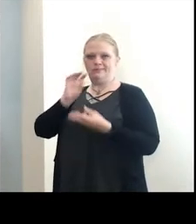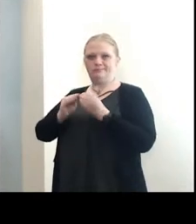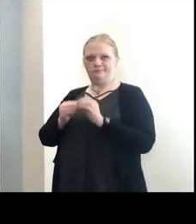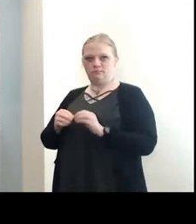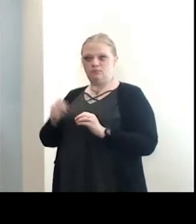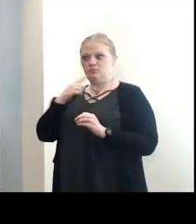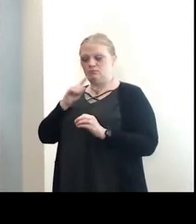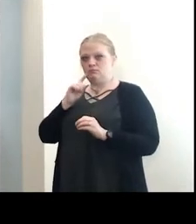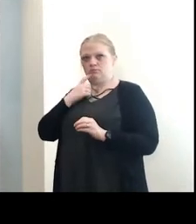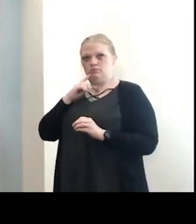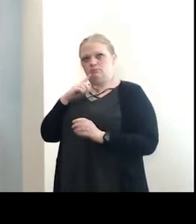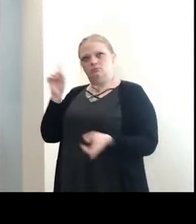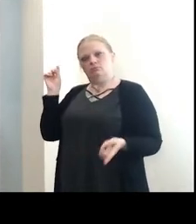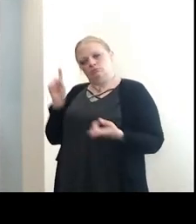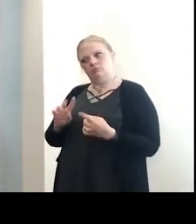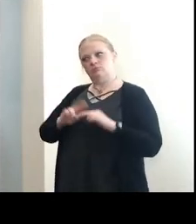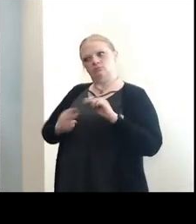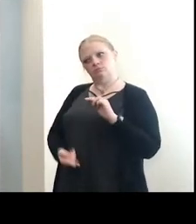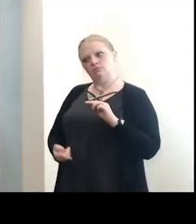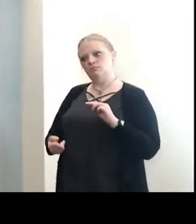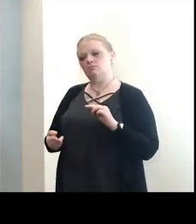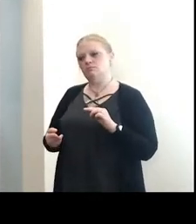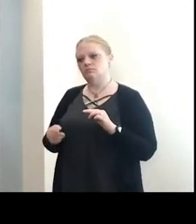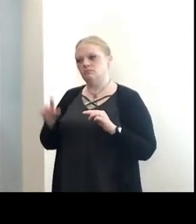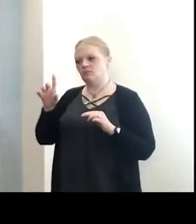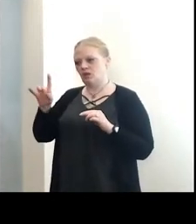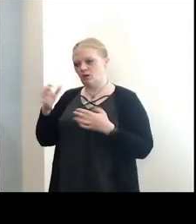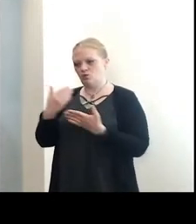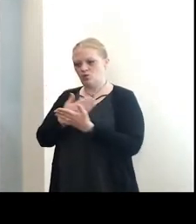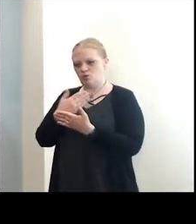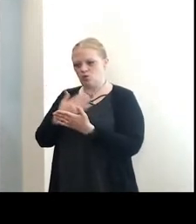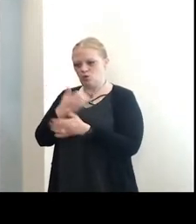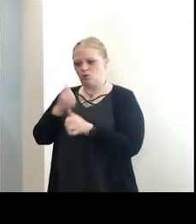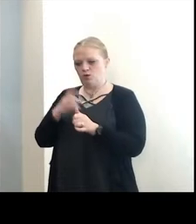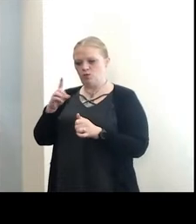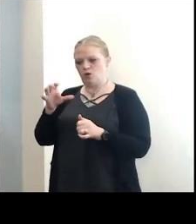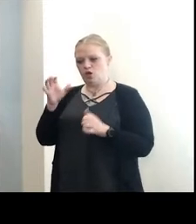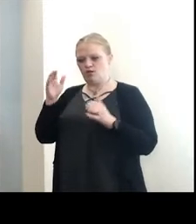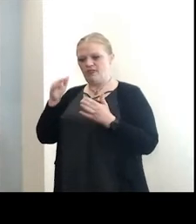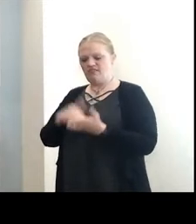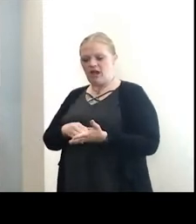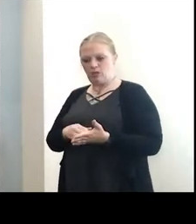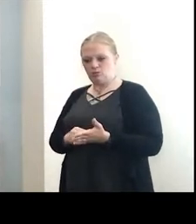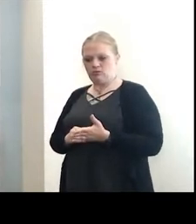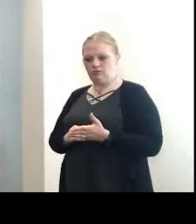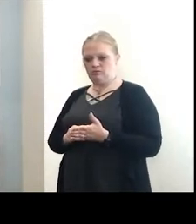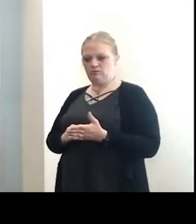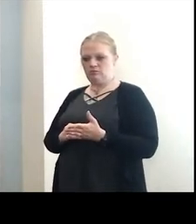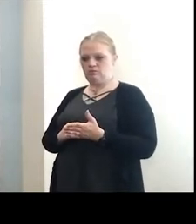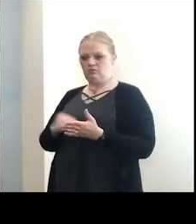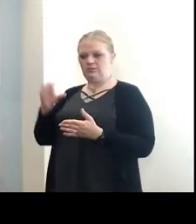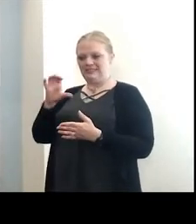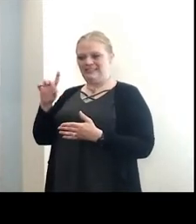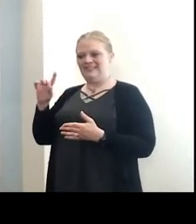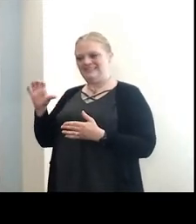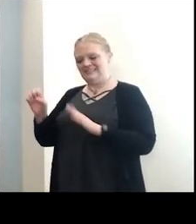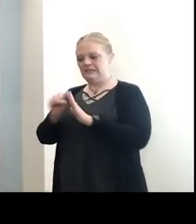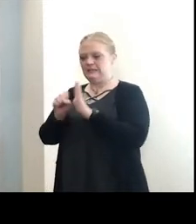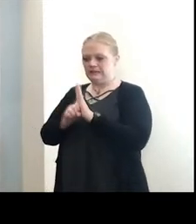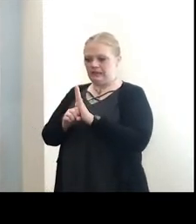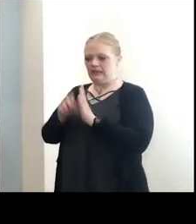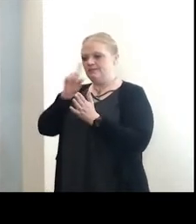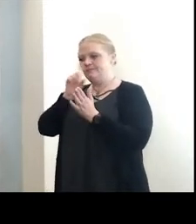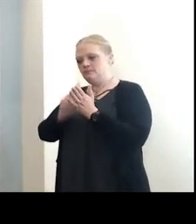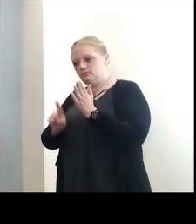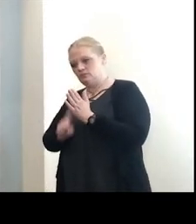dramatically dropping and of course the 100 new cases per 100,000. That's what the CDC and the state looked at in terms